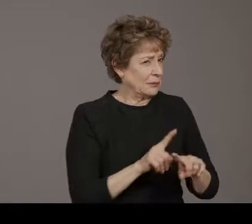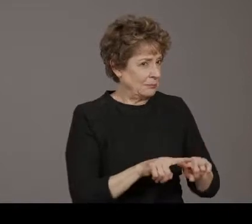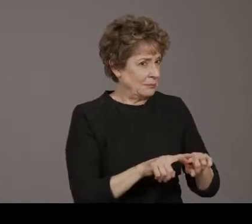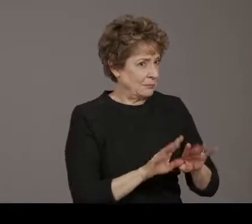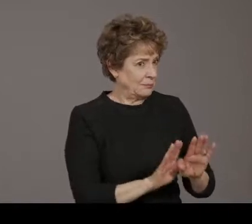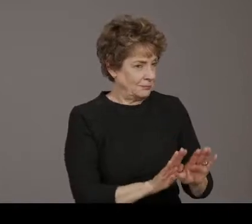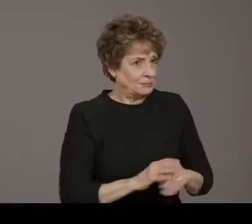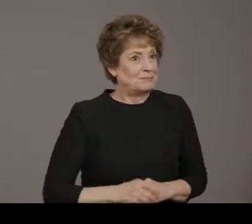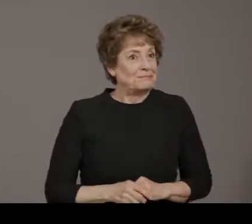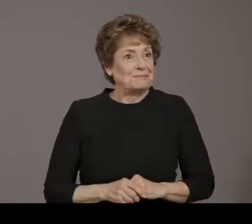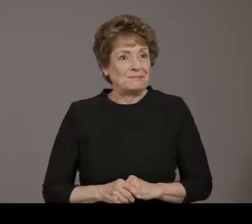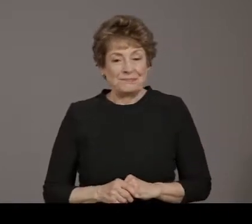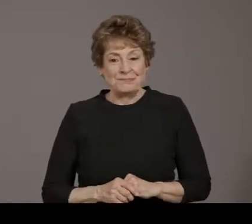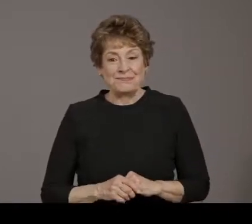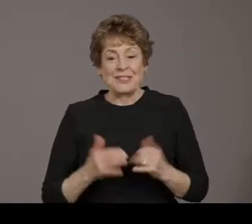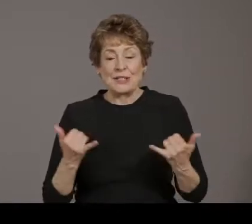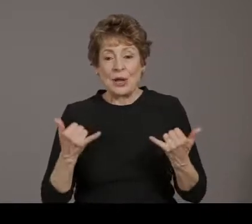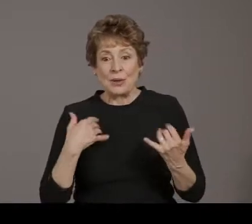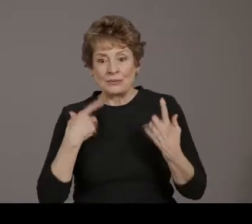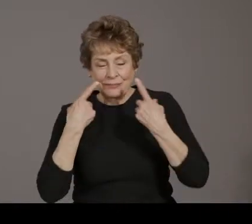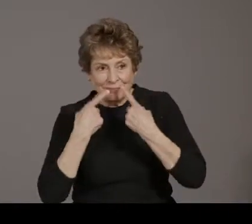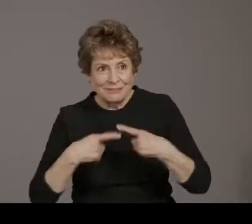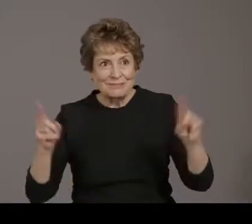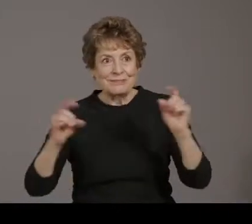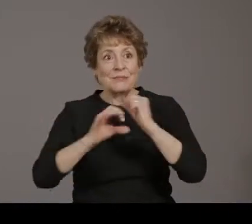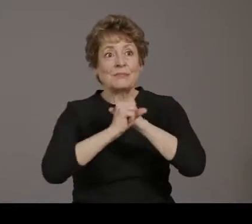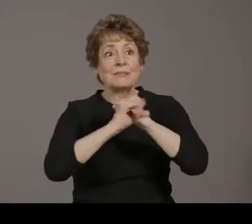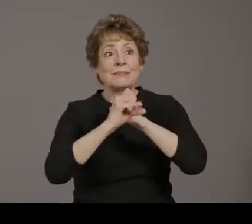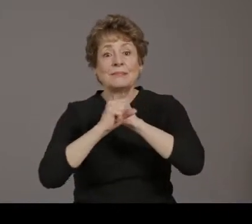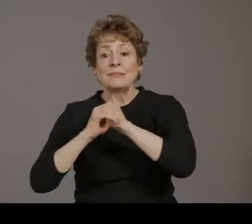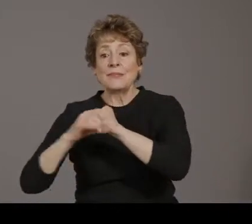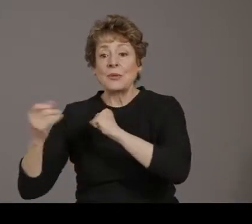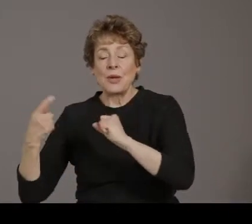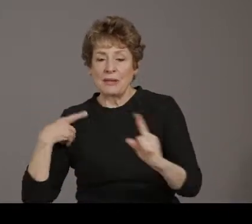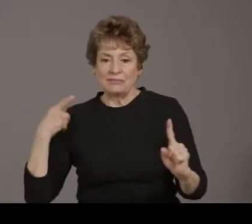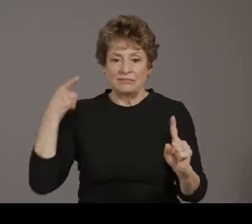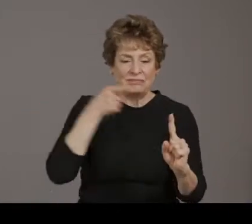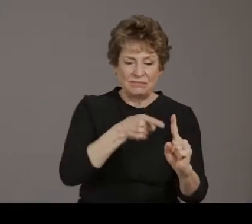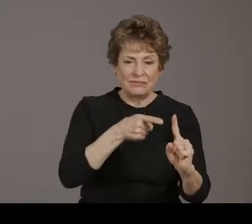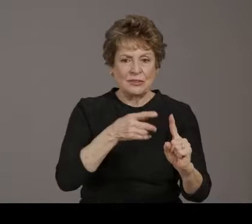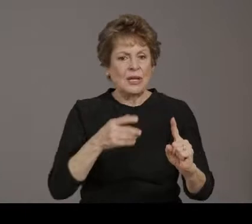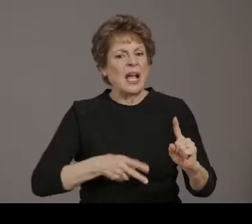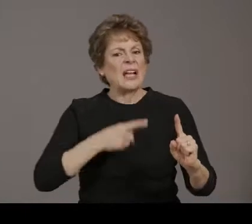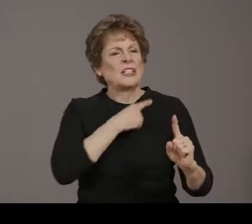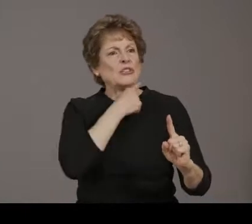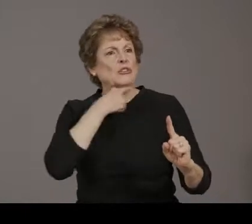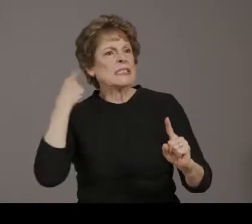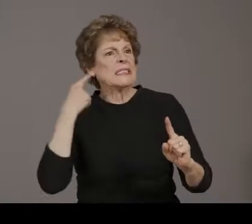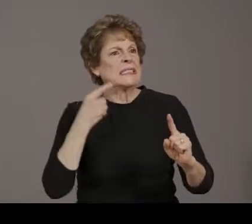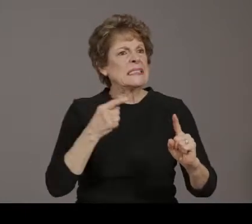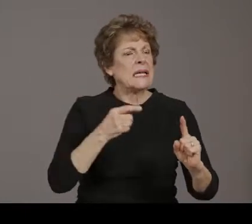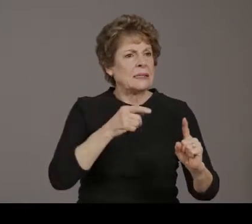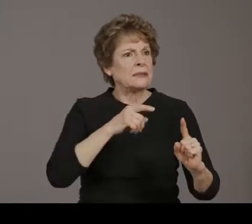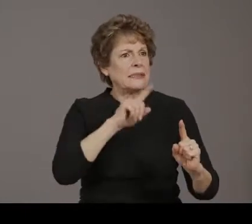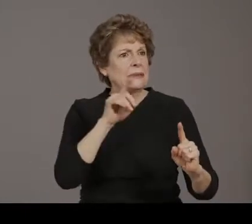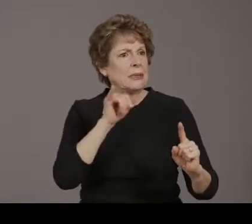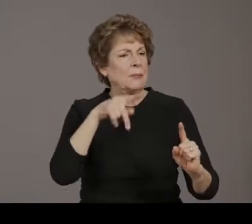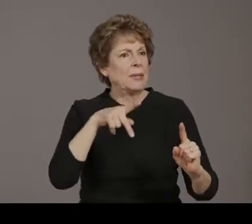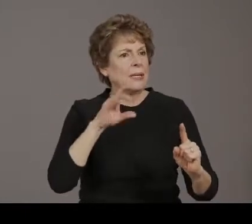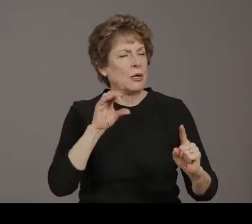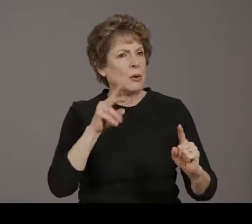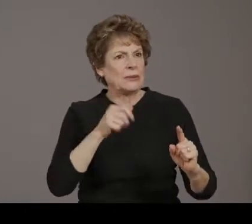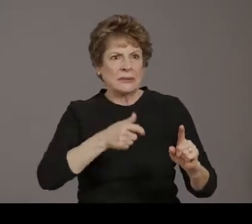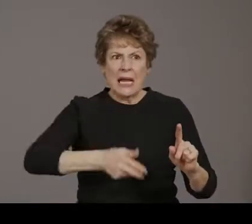codes so that we can ensure an equitable distribution of vaccine. So we started a high intensity targeted messaging